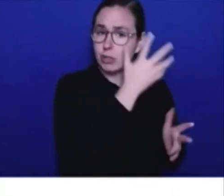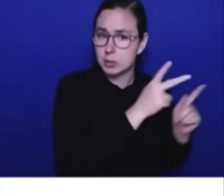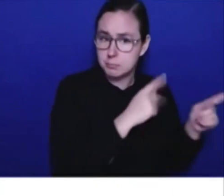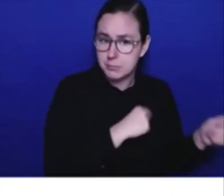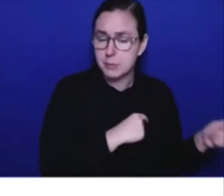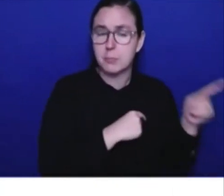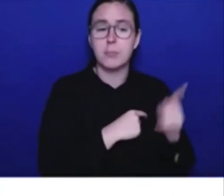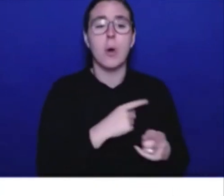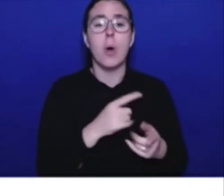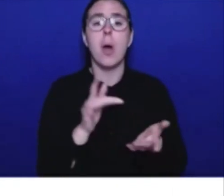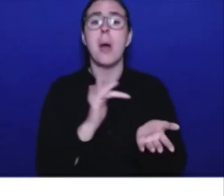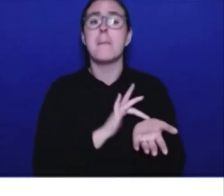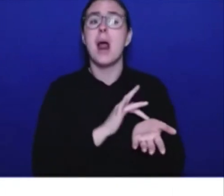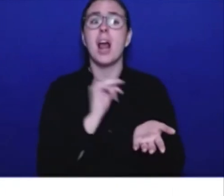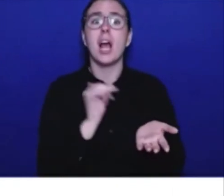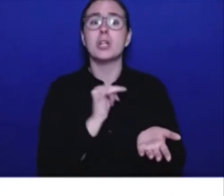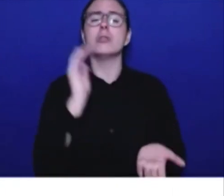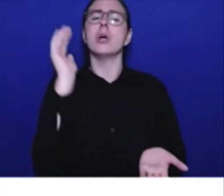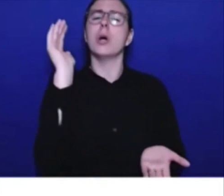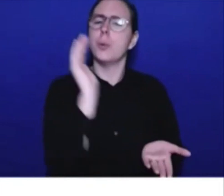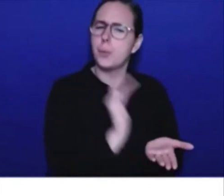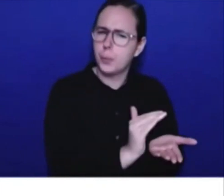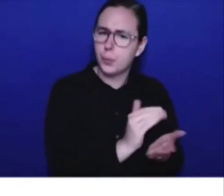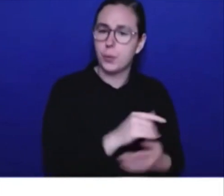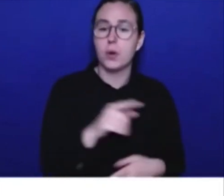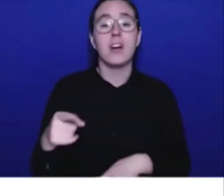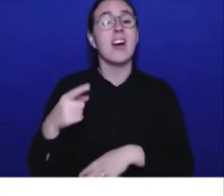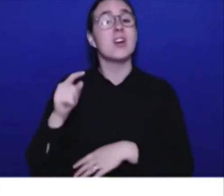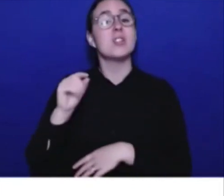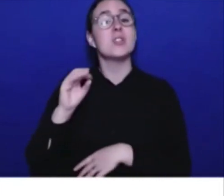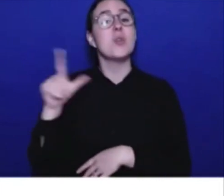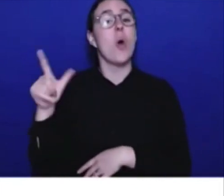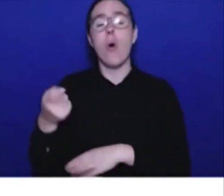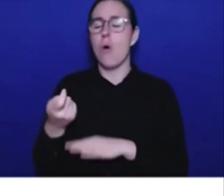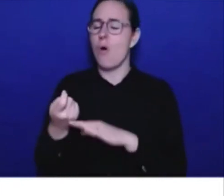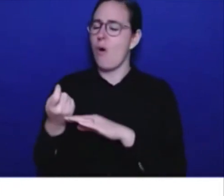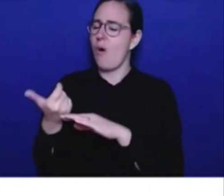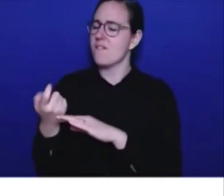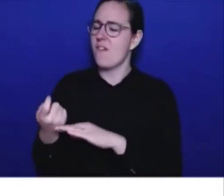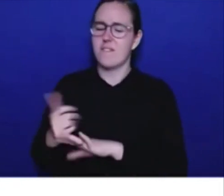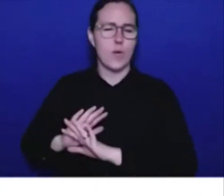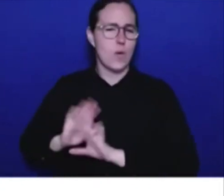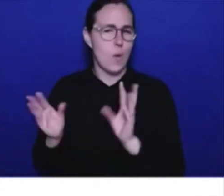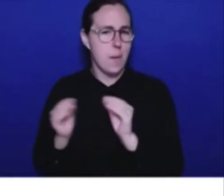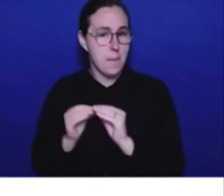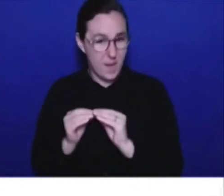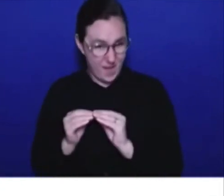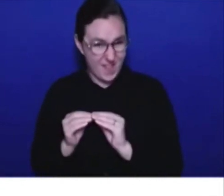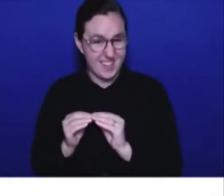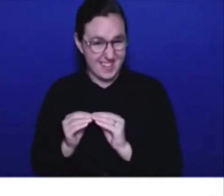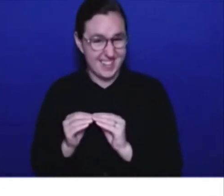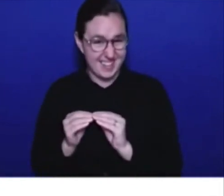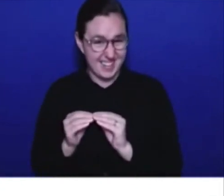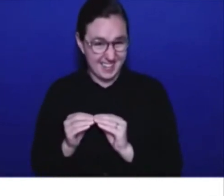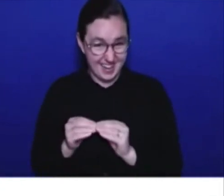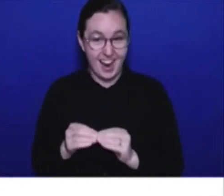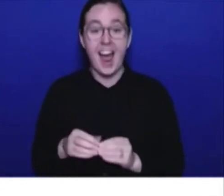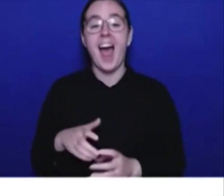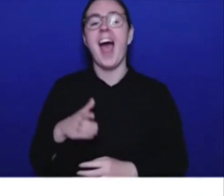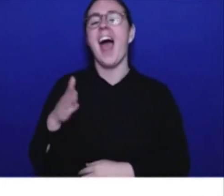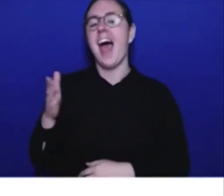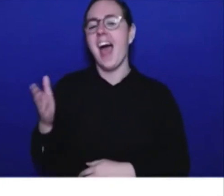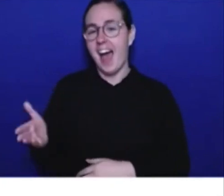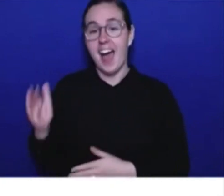Just a couple weeks ago, another announcement reducing child care fees for families across the province. Hundreds of dollars every month for young